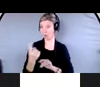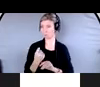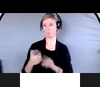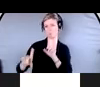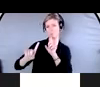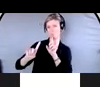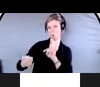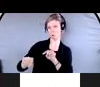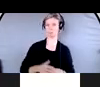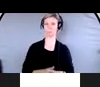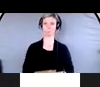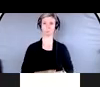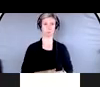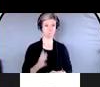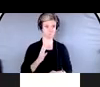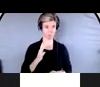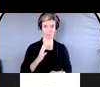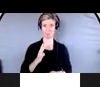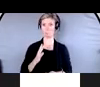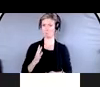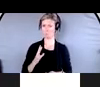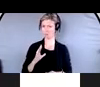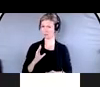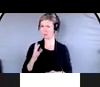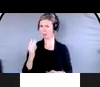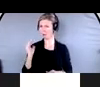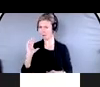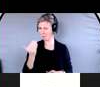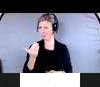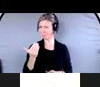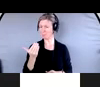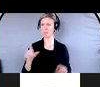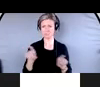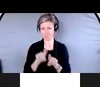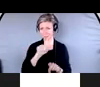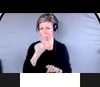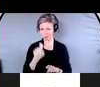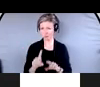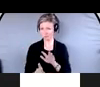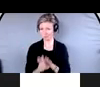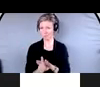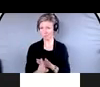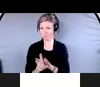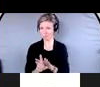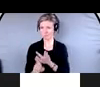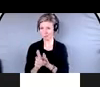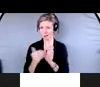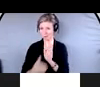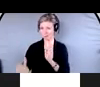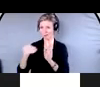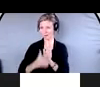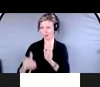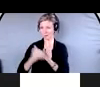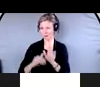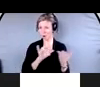is asking that question, likely someone else is thinking that same question and would be interested in the answer. So we post those questions